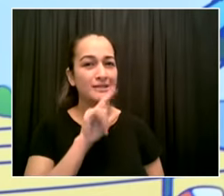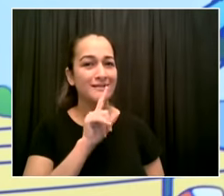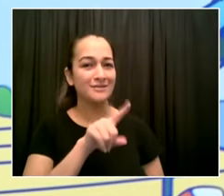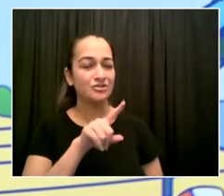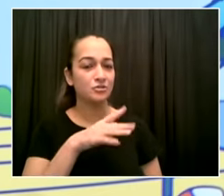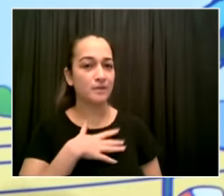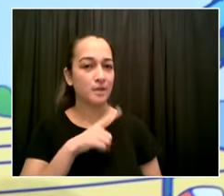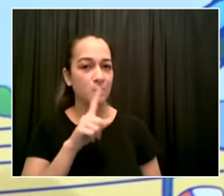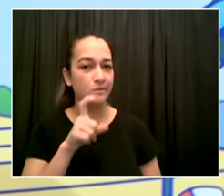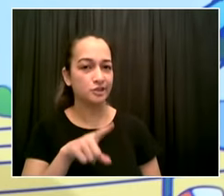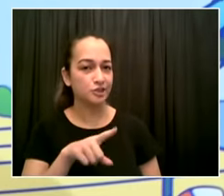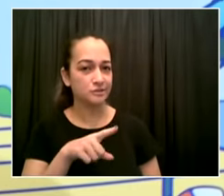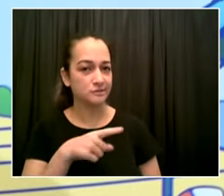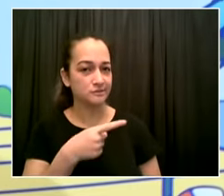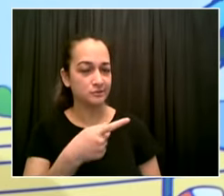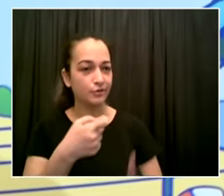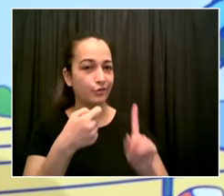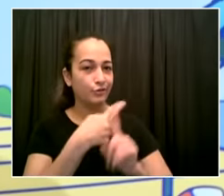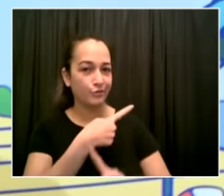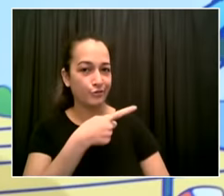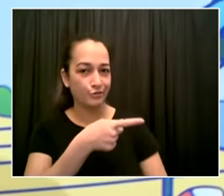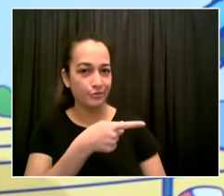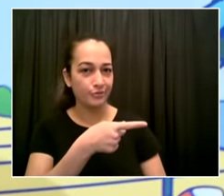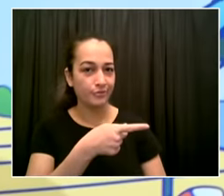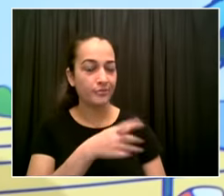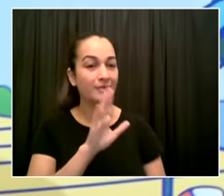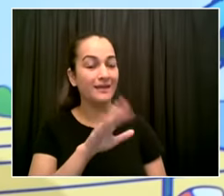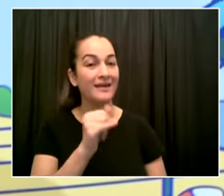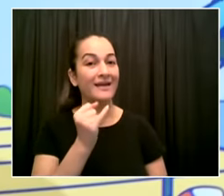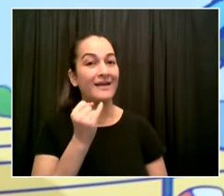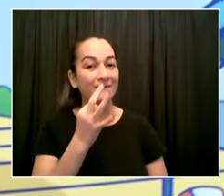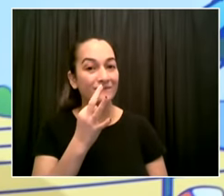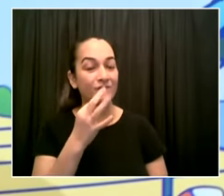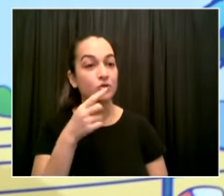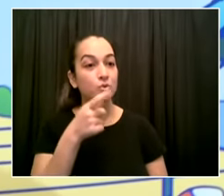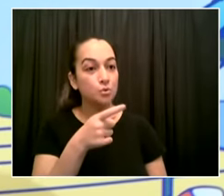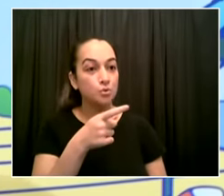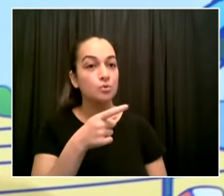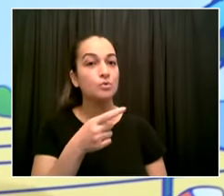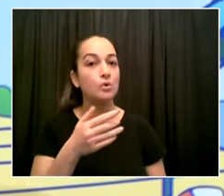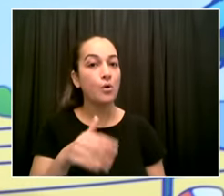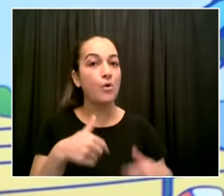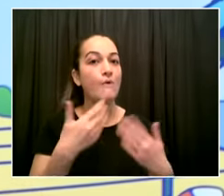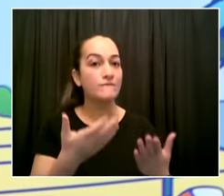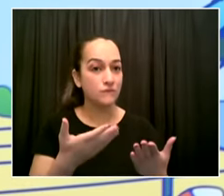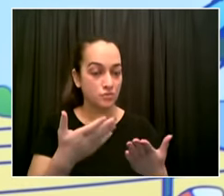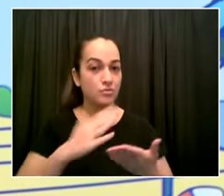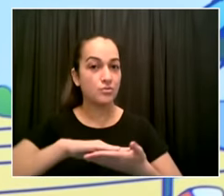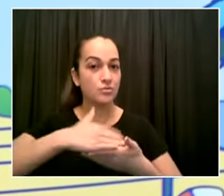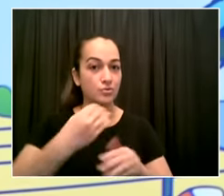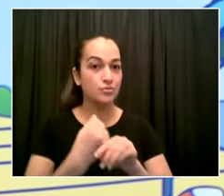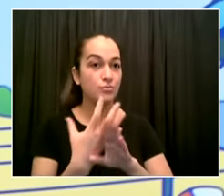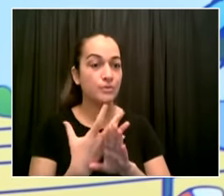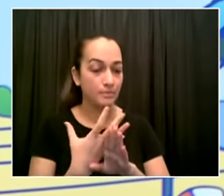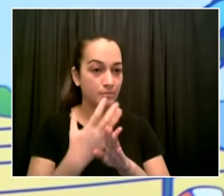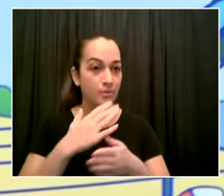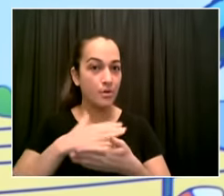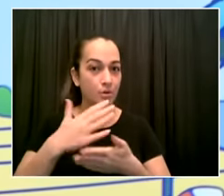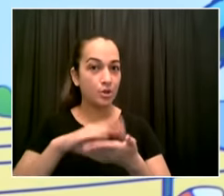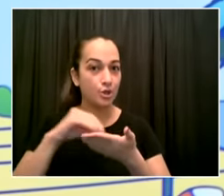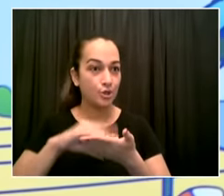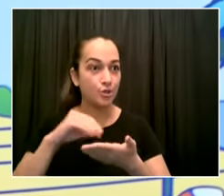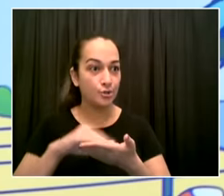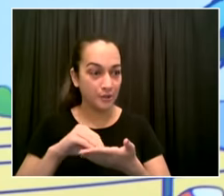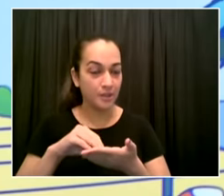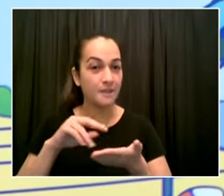offer a remote option that some parents would keep their kids out of school particularly kids who